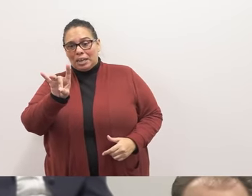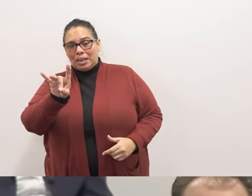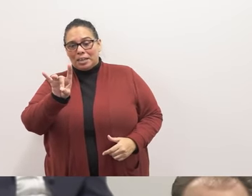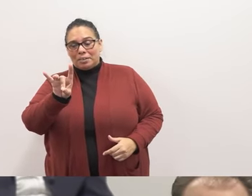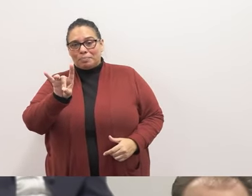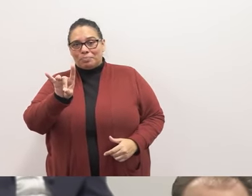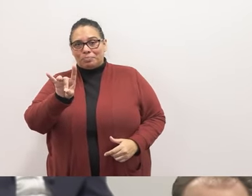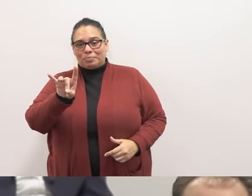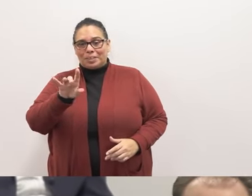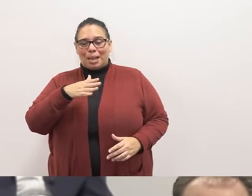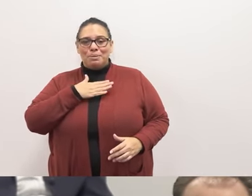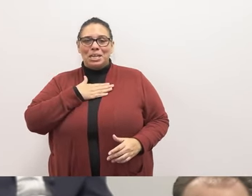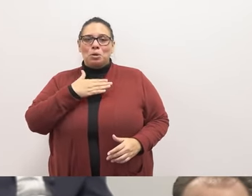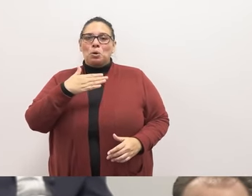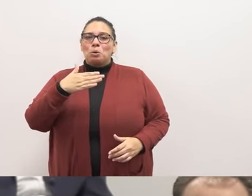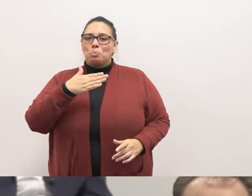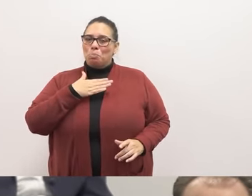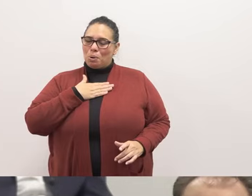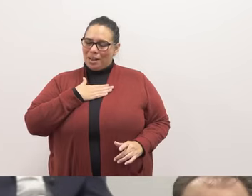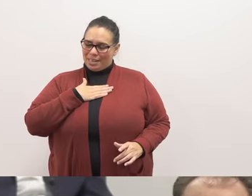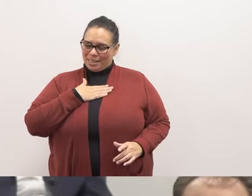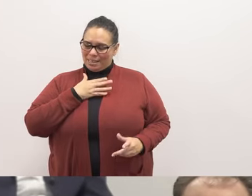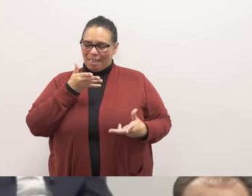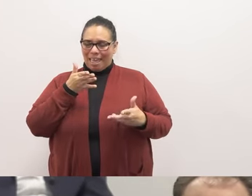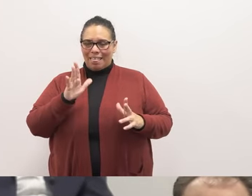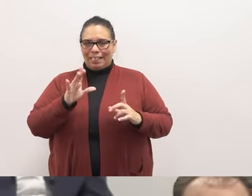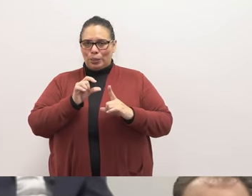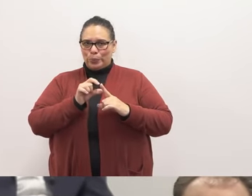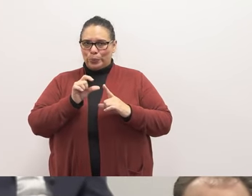I am going to take a breath and let those words sink in.